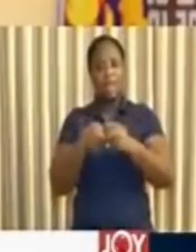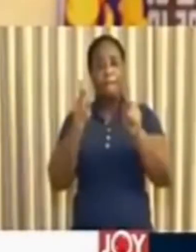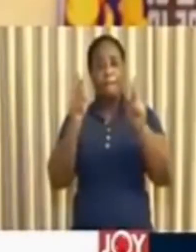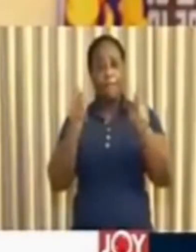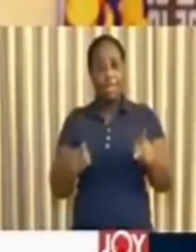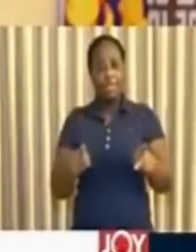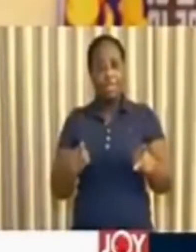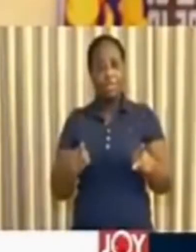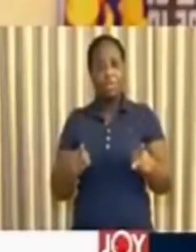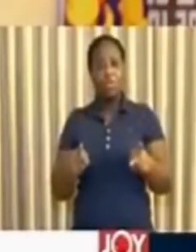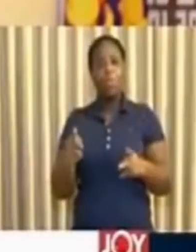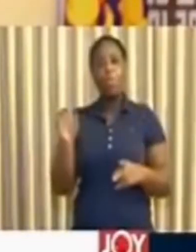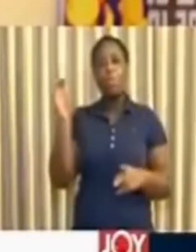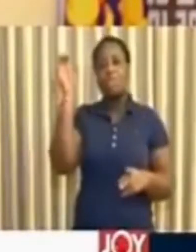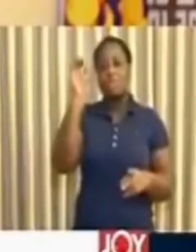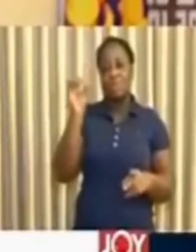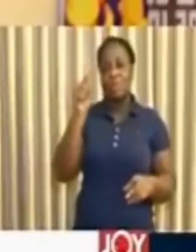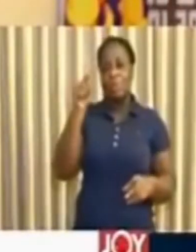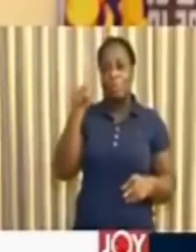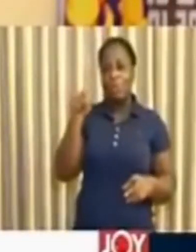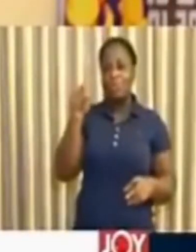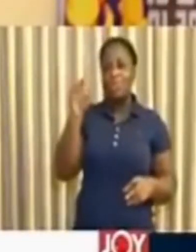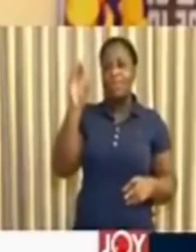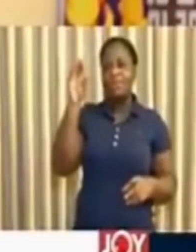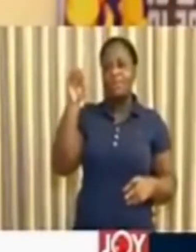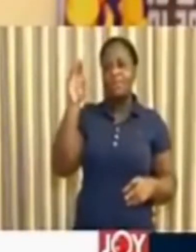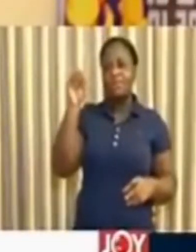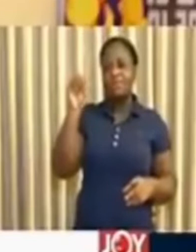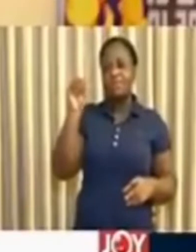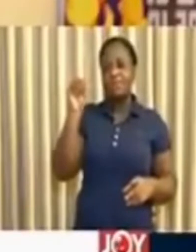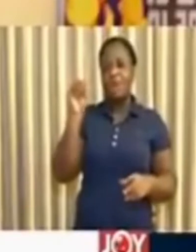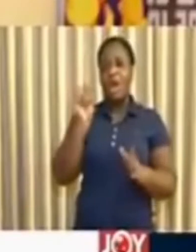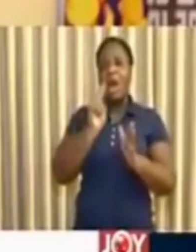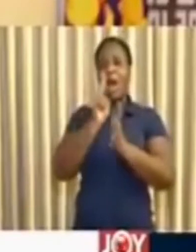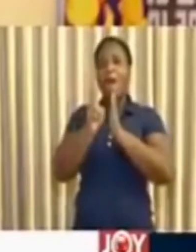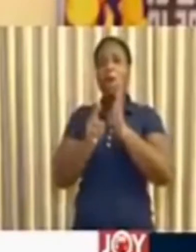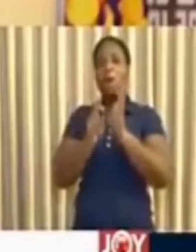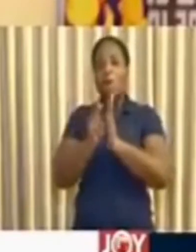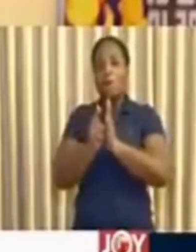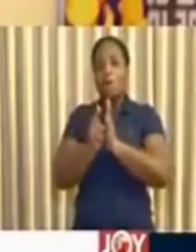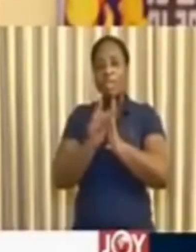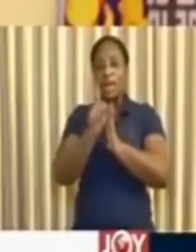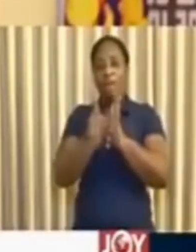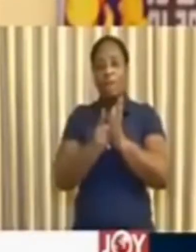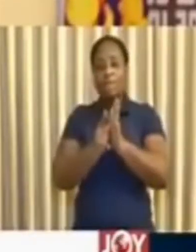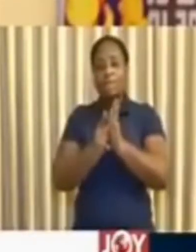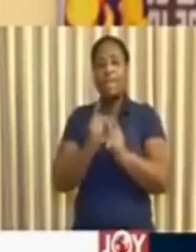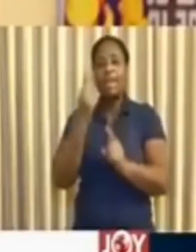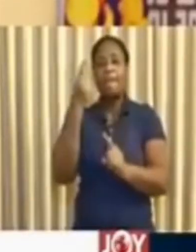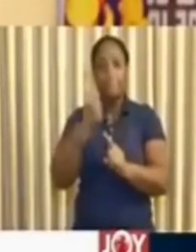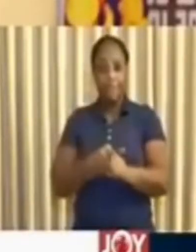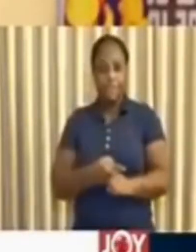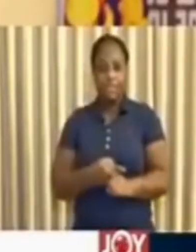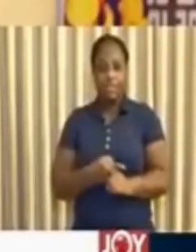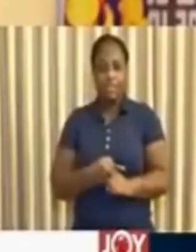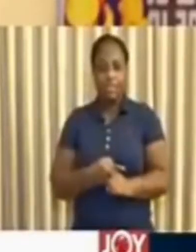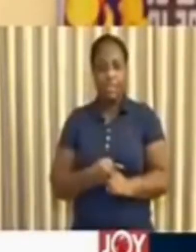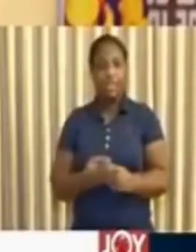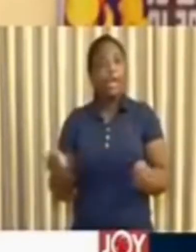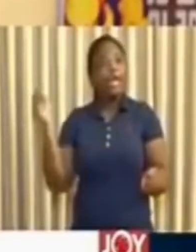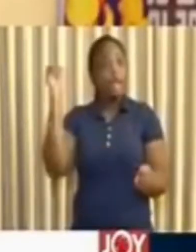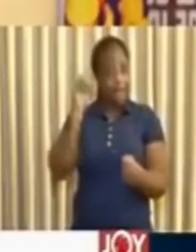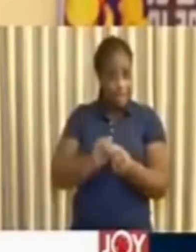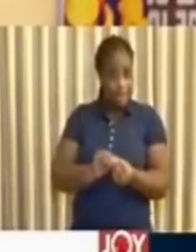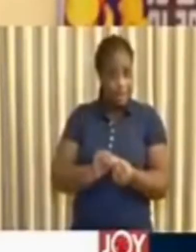consume 0 to 50 kilowatt hours a month for this period. In addition,